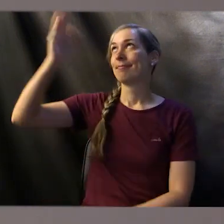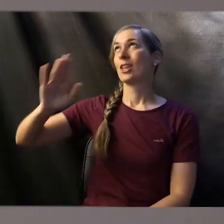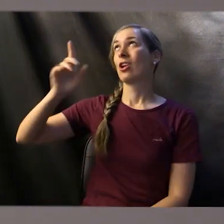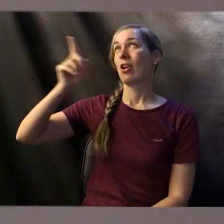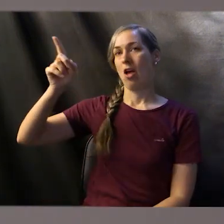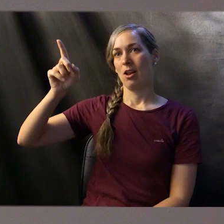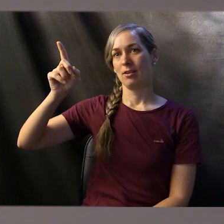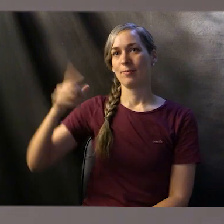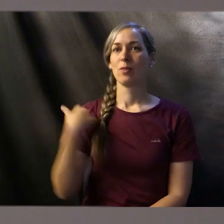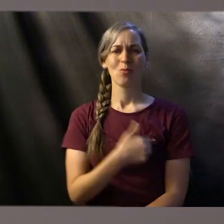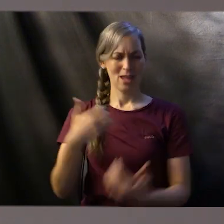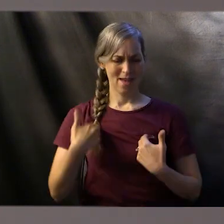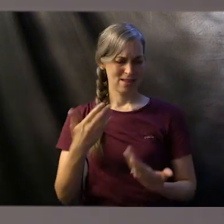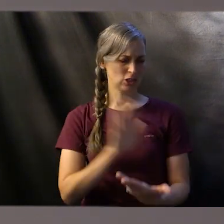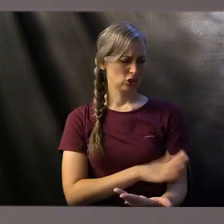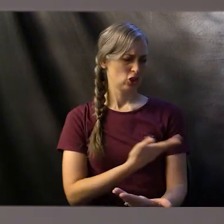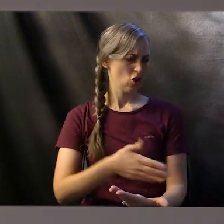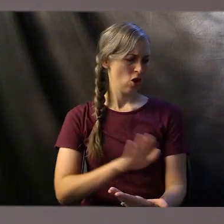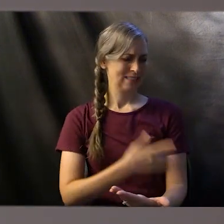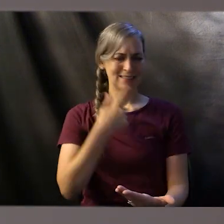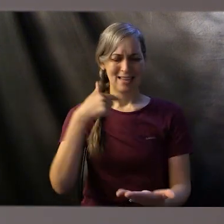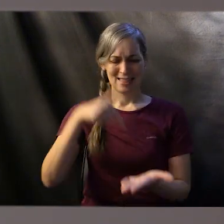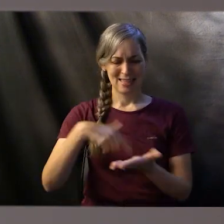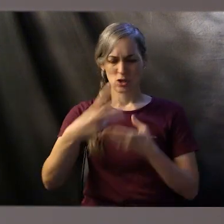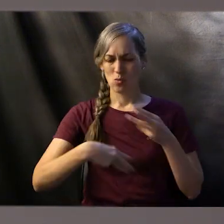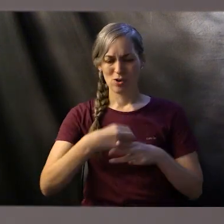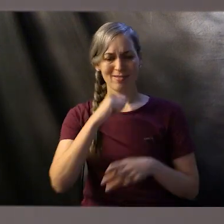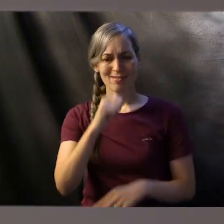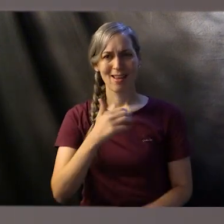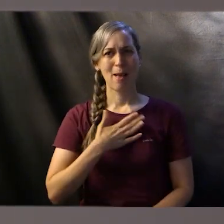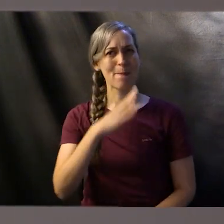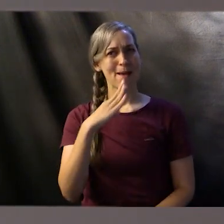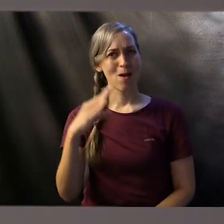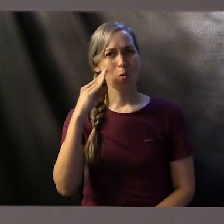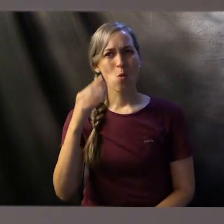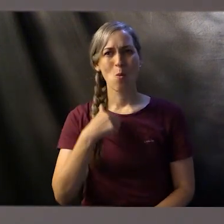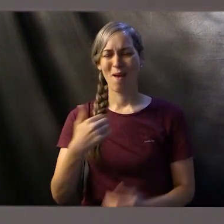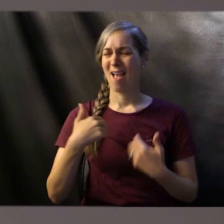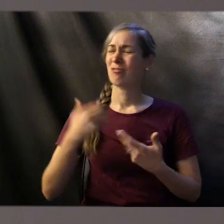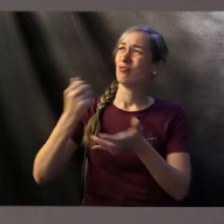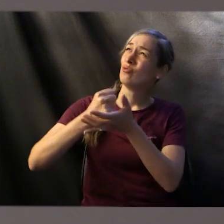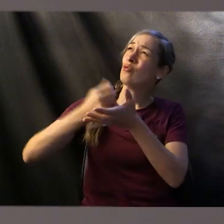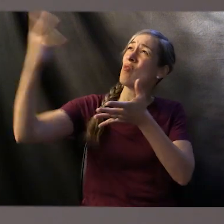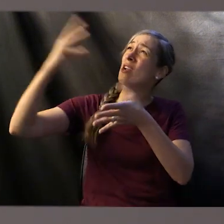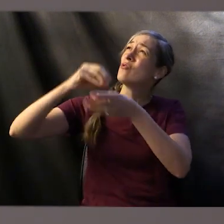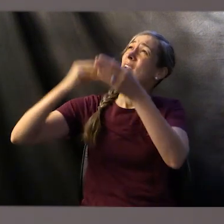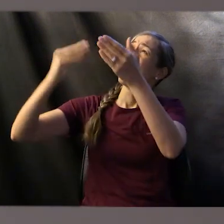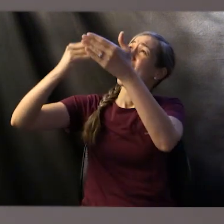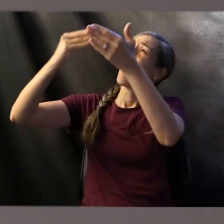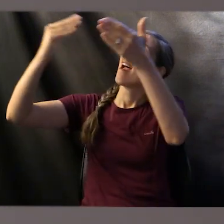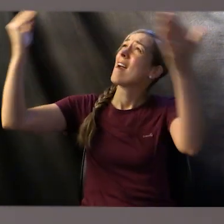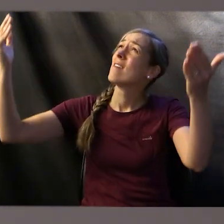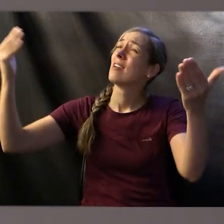Don't we have a song that says something about this world not being our home and having treasures in heaven?